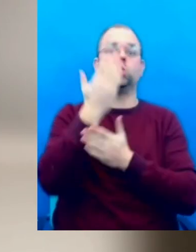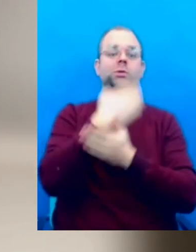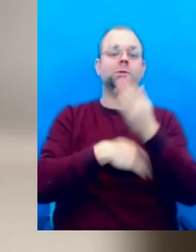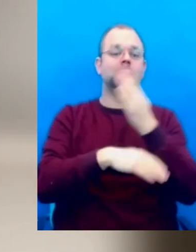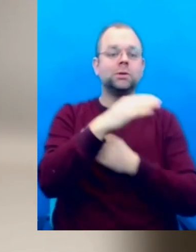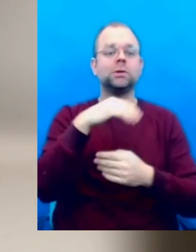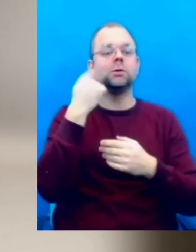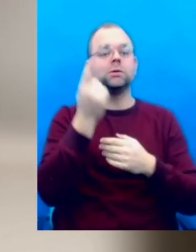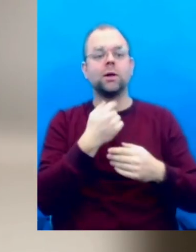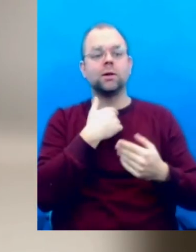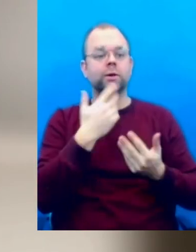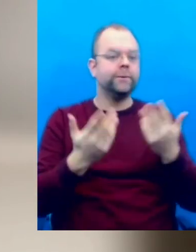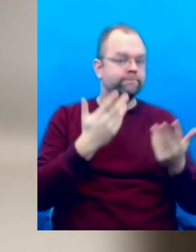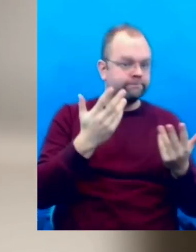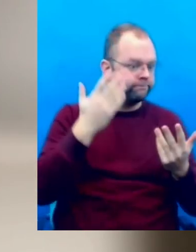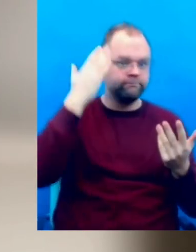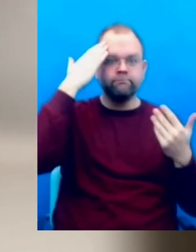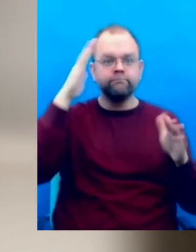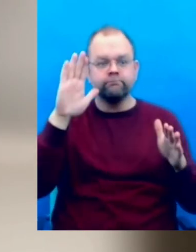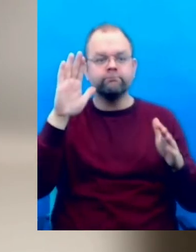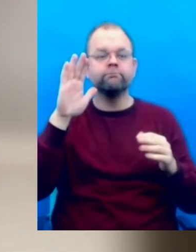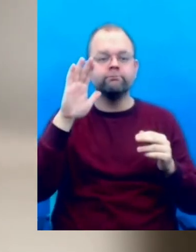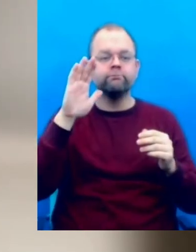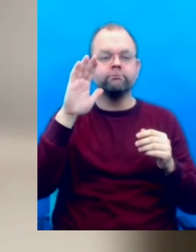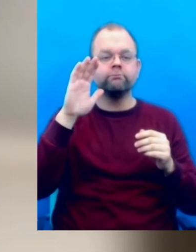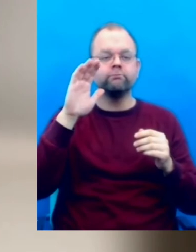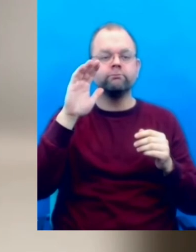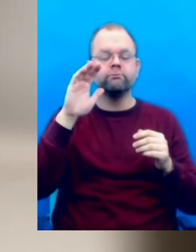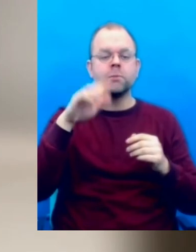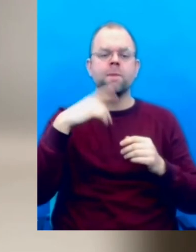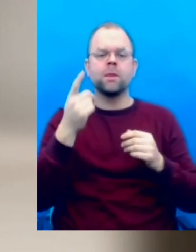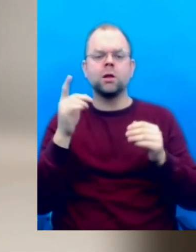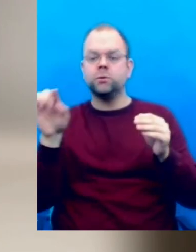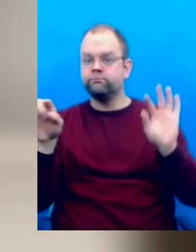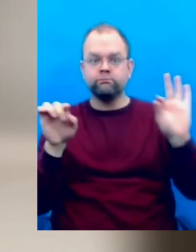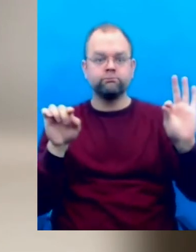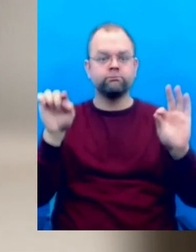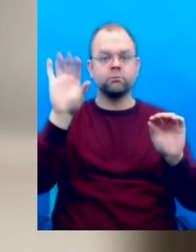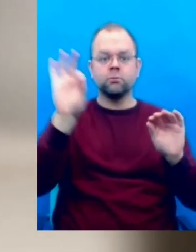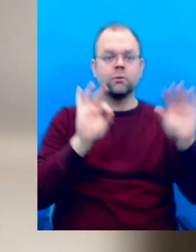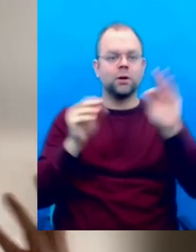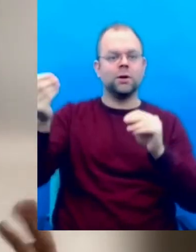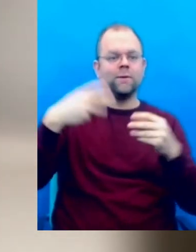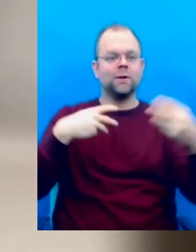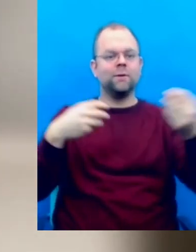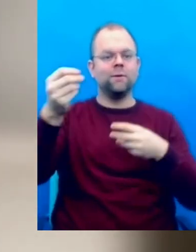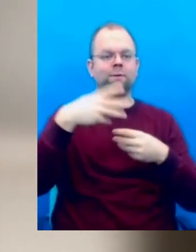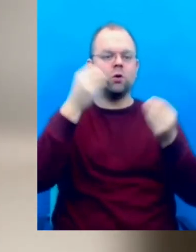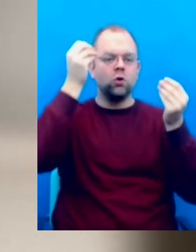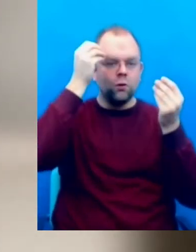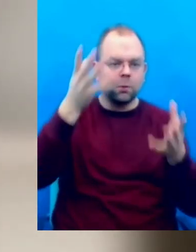what works is the combination of information and community together. So, information opens up